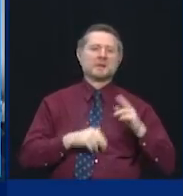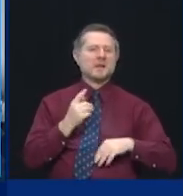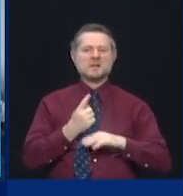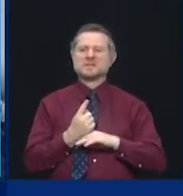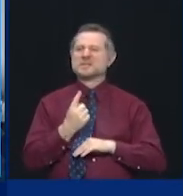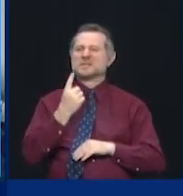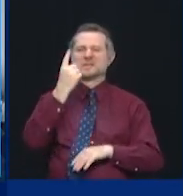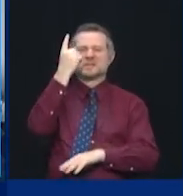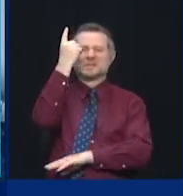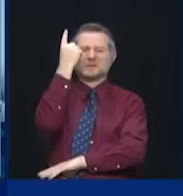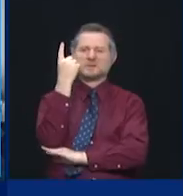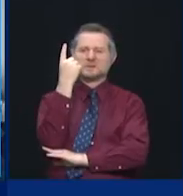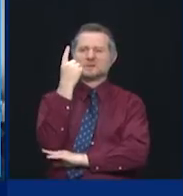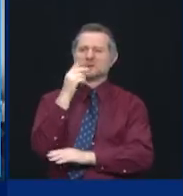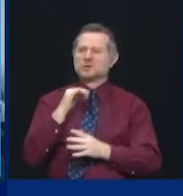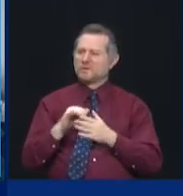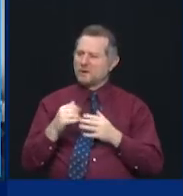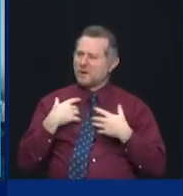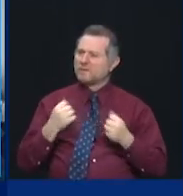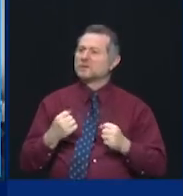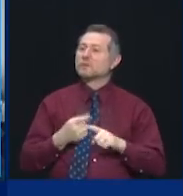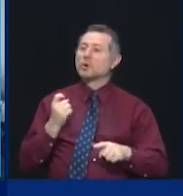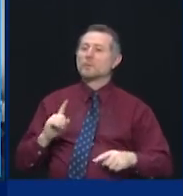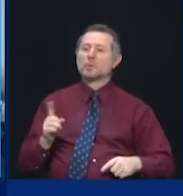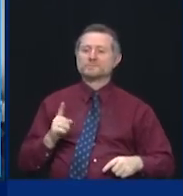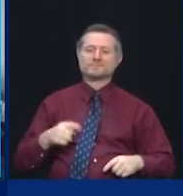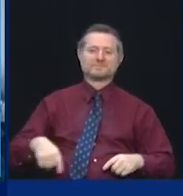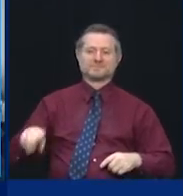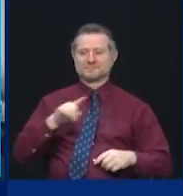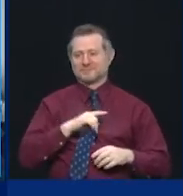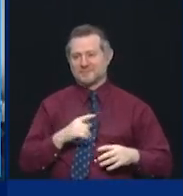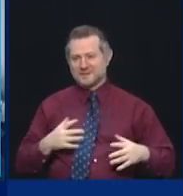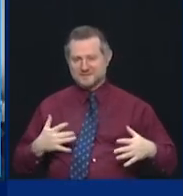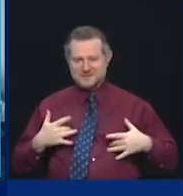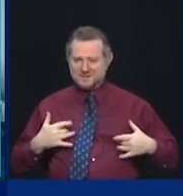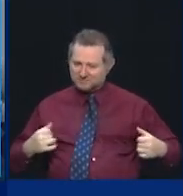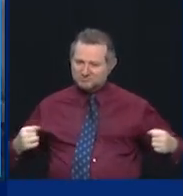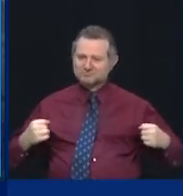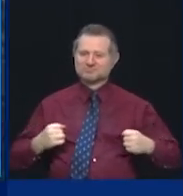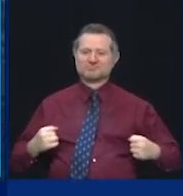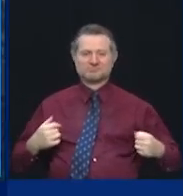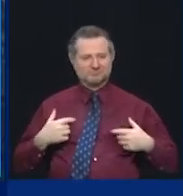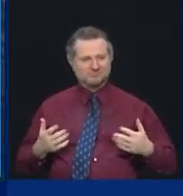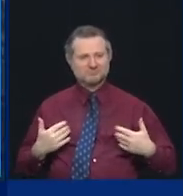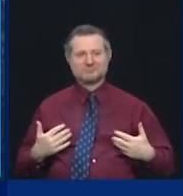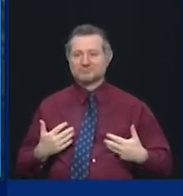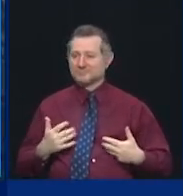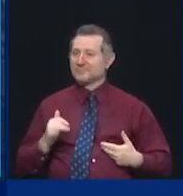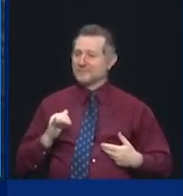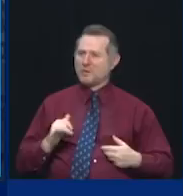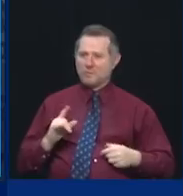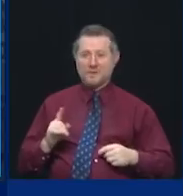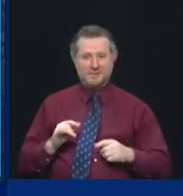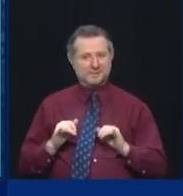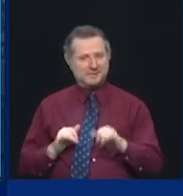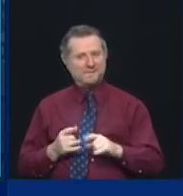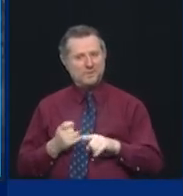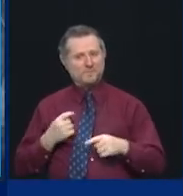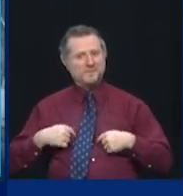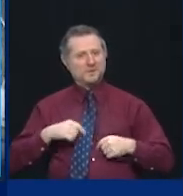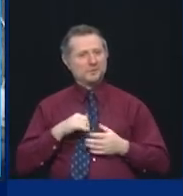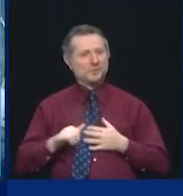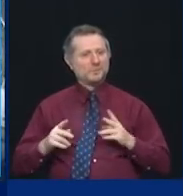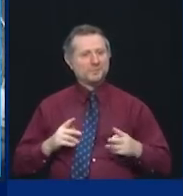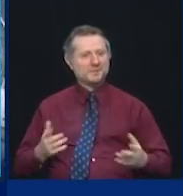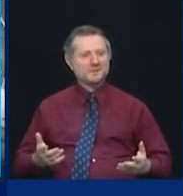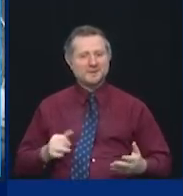get that courage? Where do you get that moxie? We're in New York, and that's what we do. How